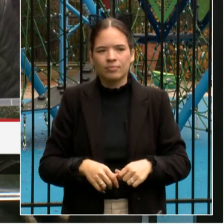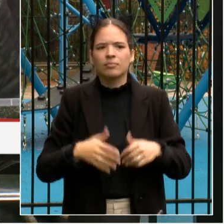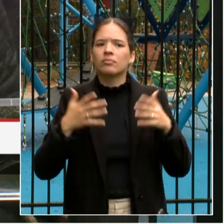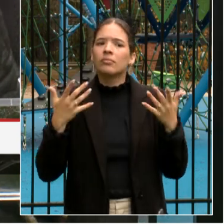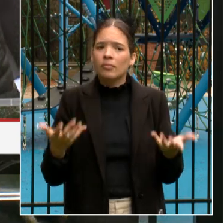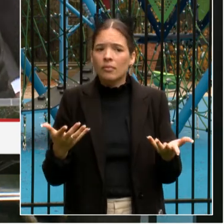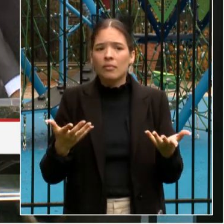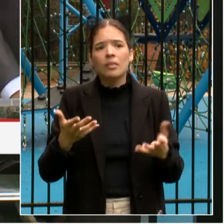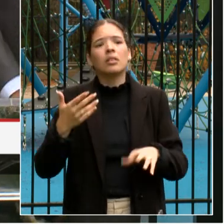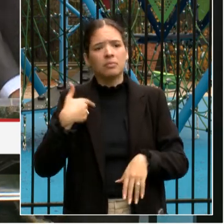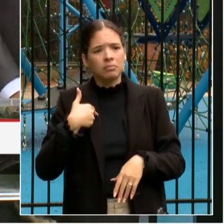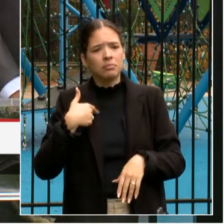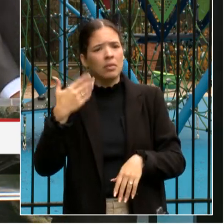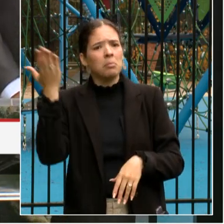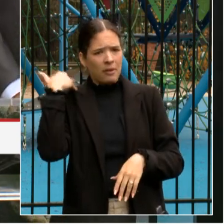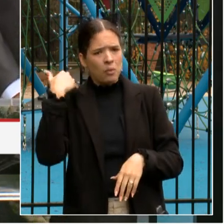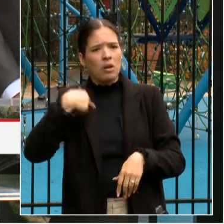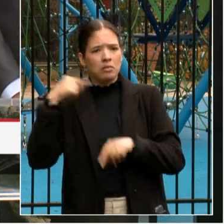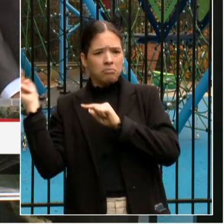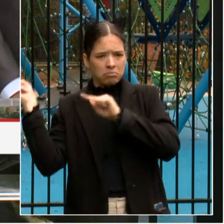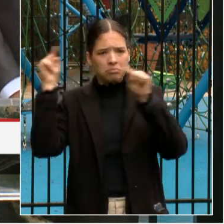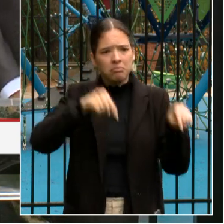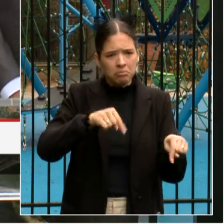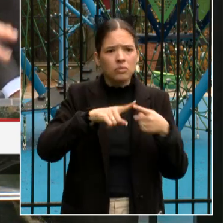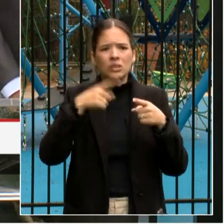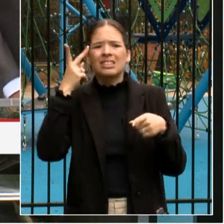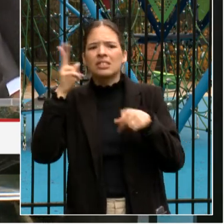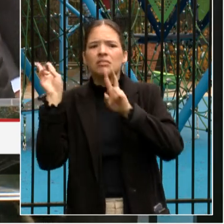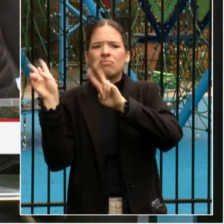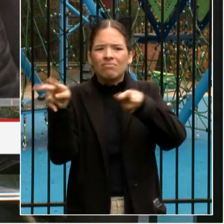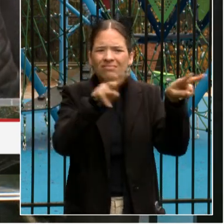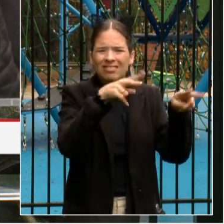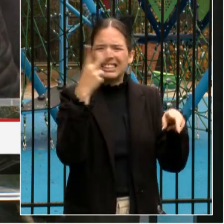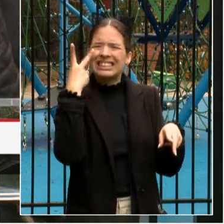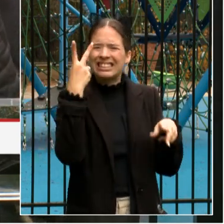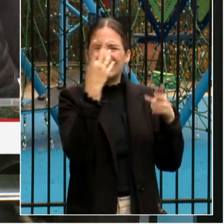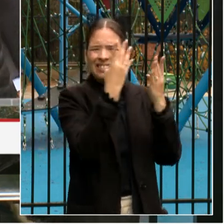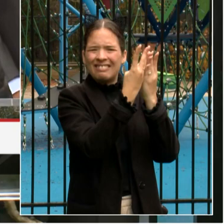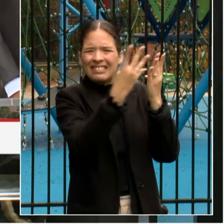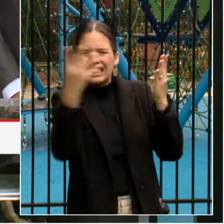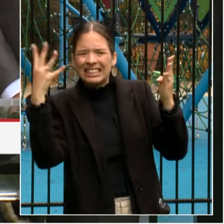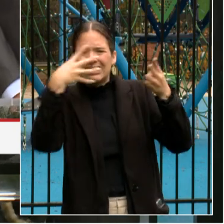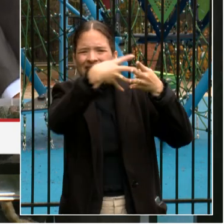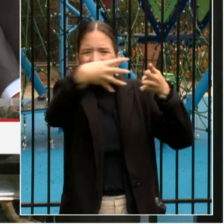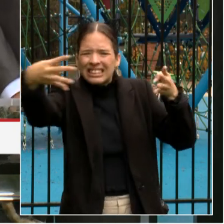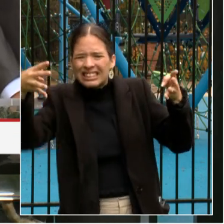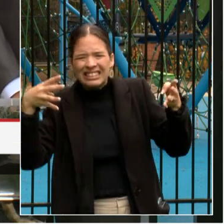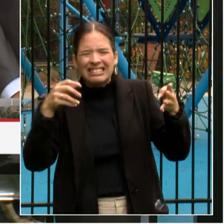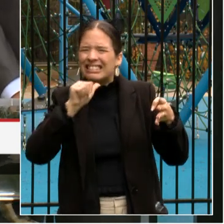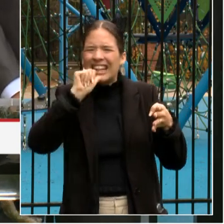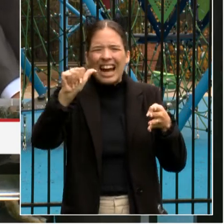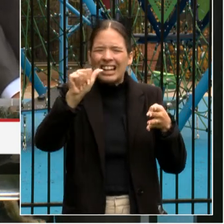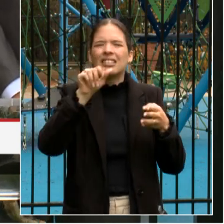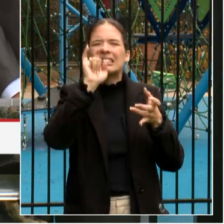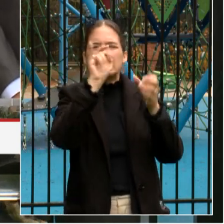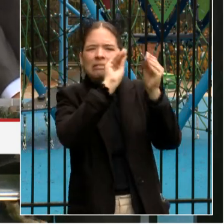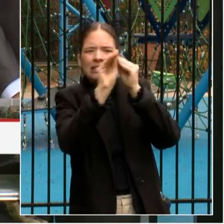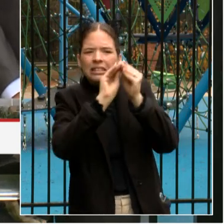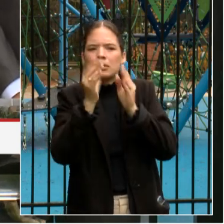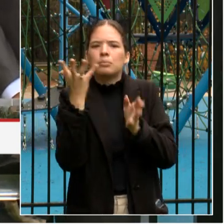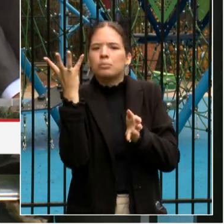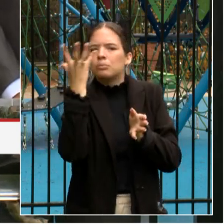issues maybe about the fence or about this or that or something was loose. And we could make those little fixes, but the field